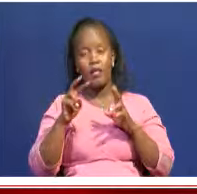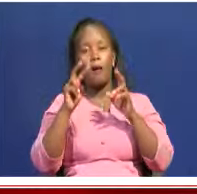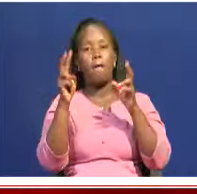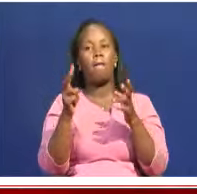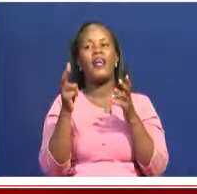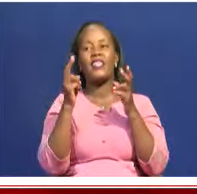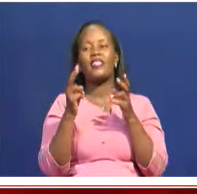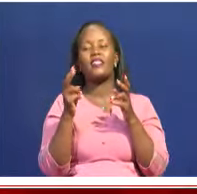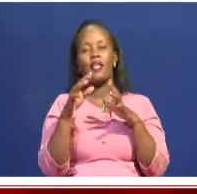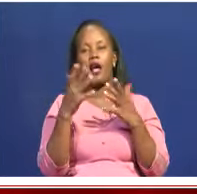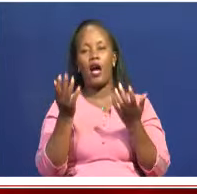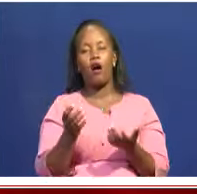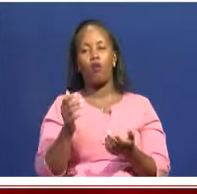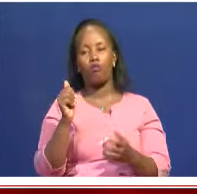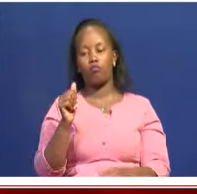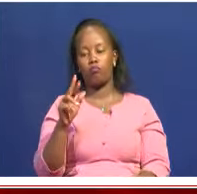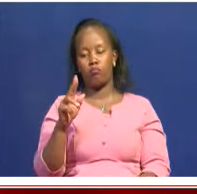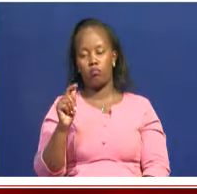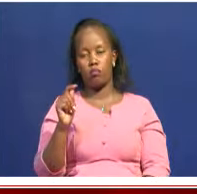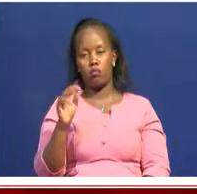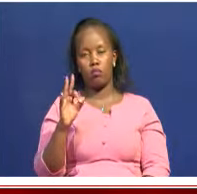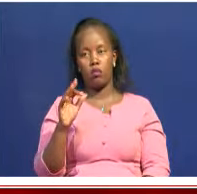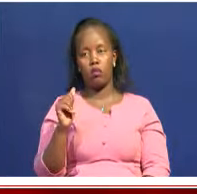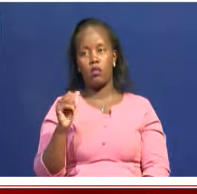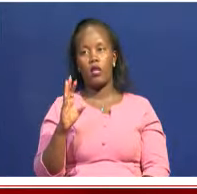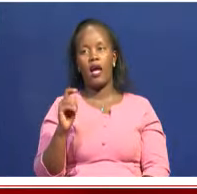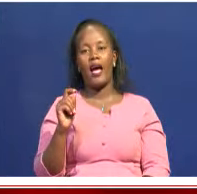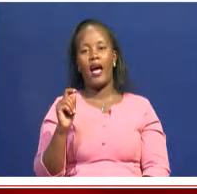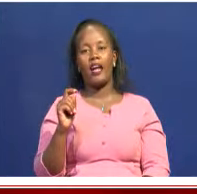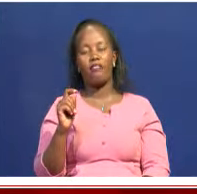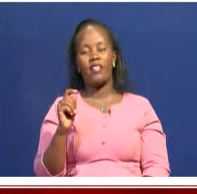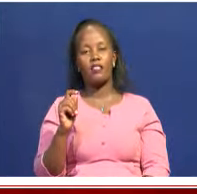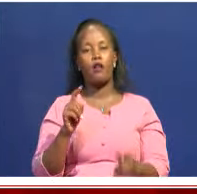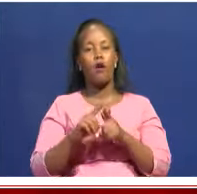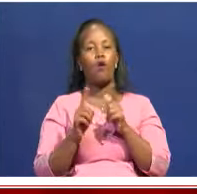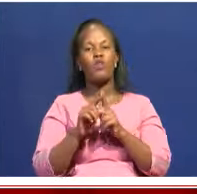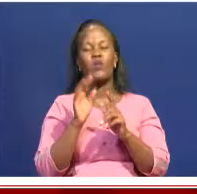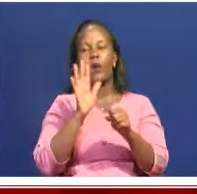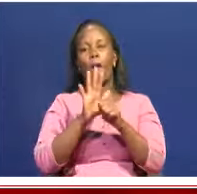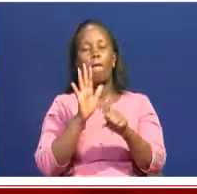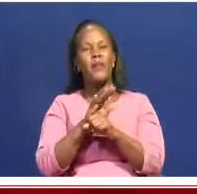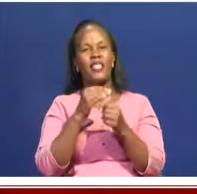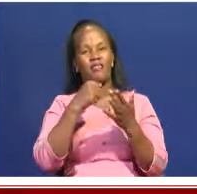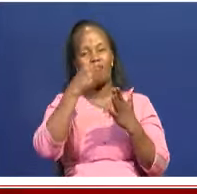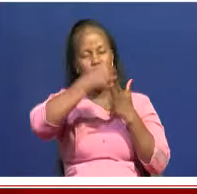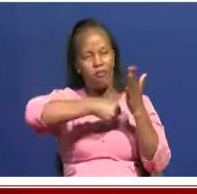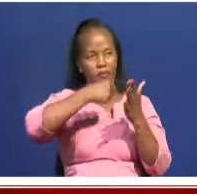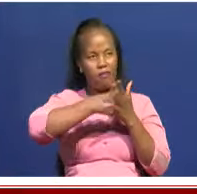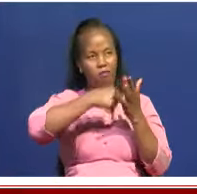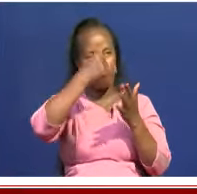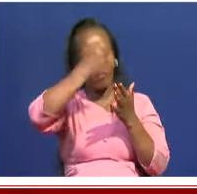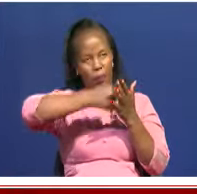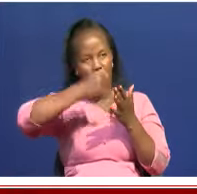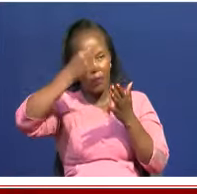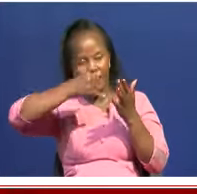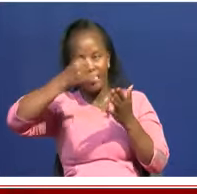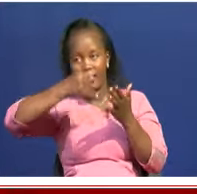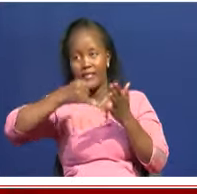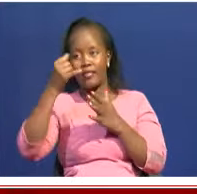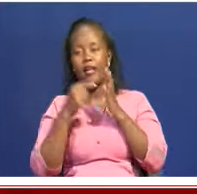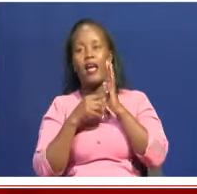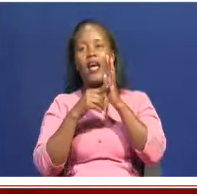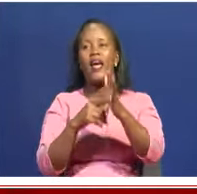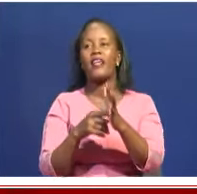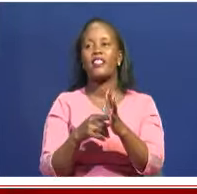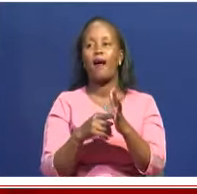artifacts. And restitution, when you're given these artifacts, the skull of Koyotele La Rapsamoy, for instance, never found. We keep saying, is